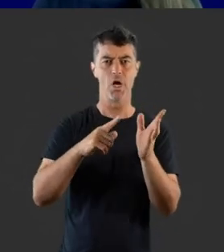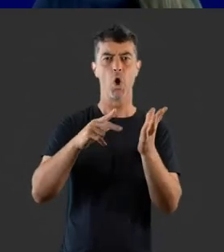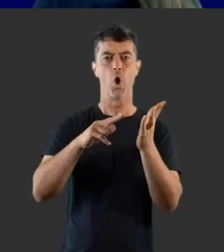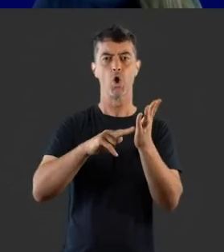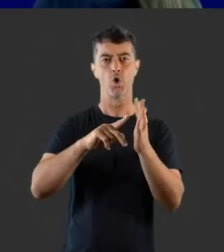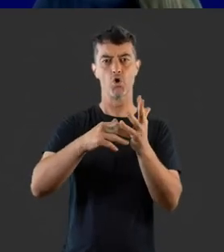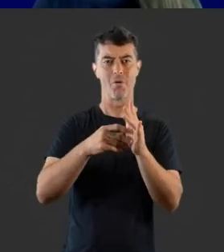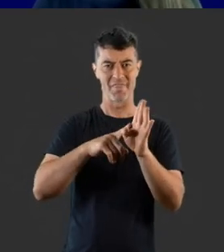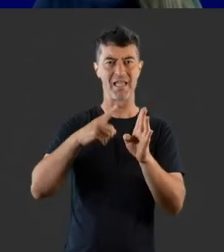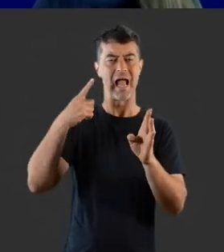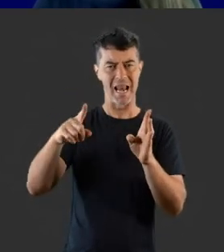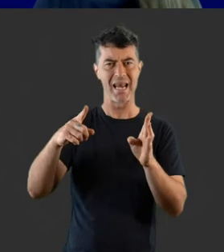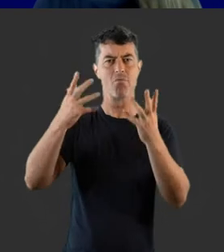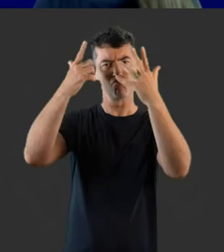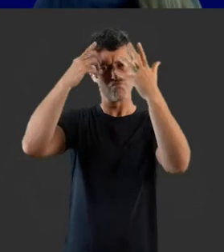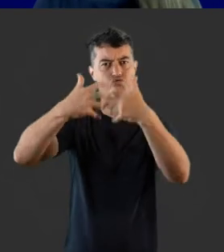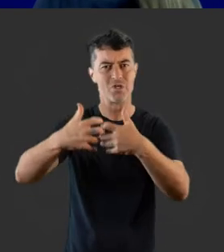auditory processing disorders.